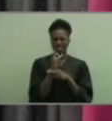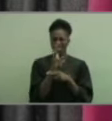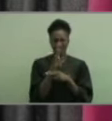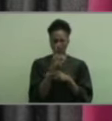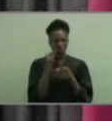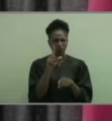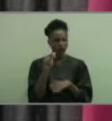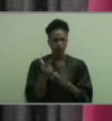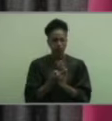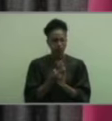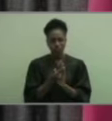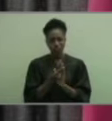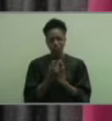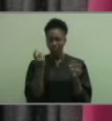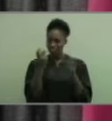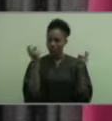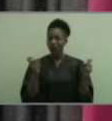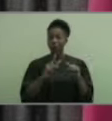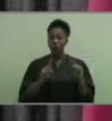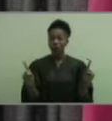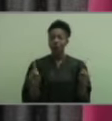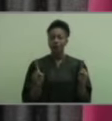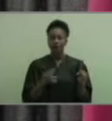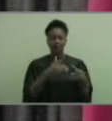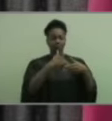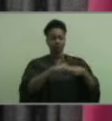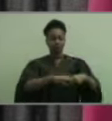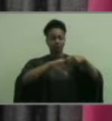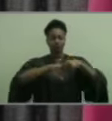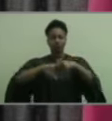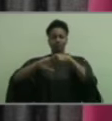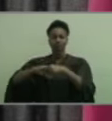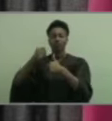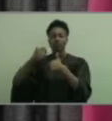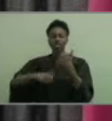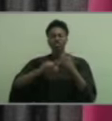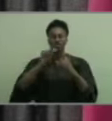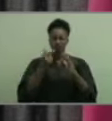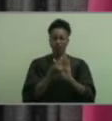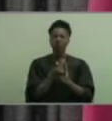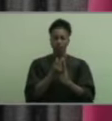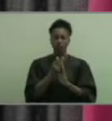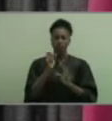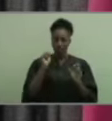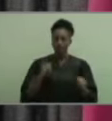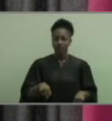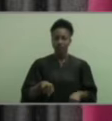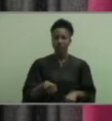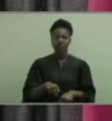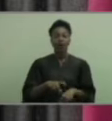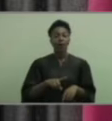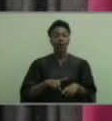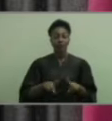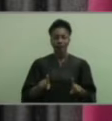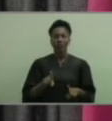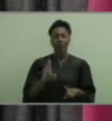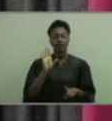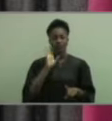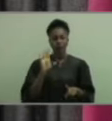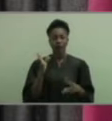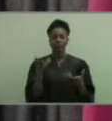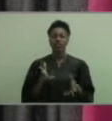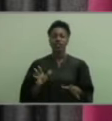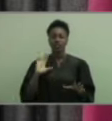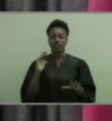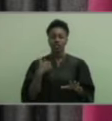not speak at the graduating ceremonies, but shakes the hand of each and every graduate. However, he will close our